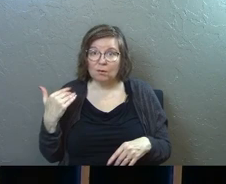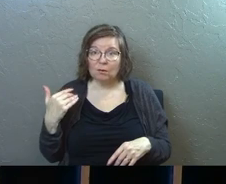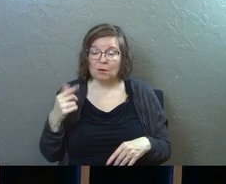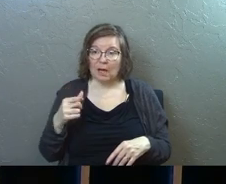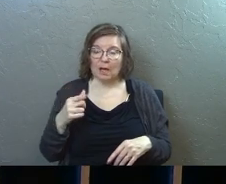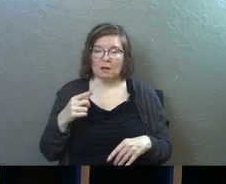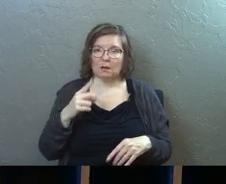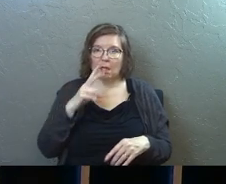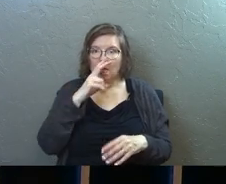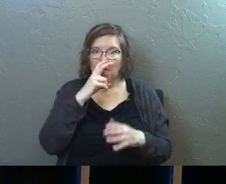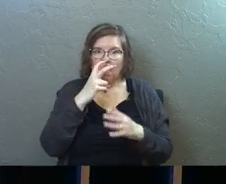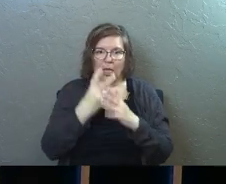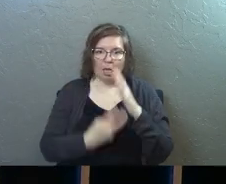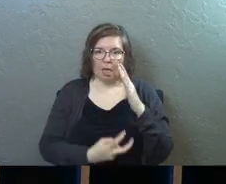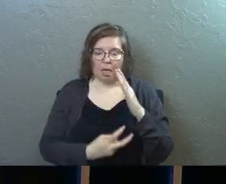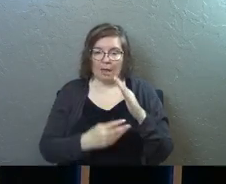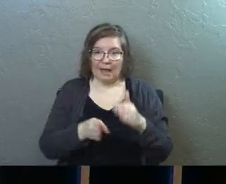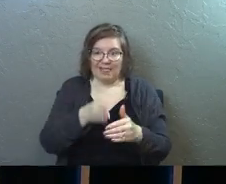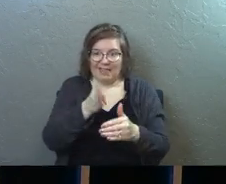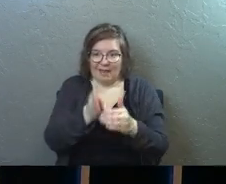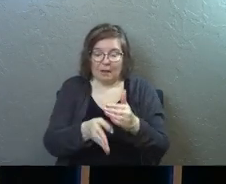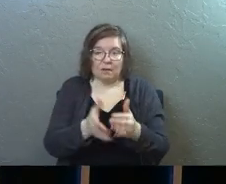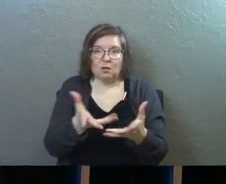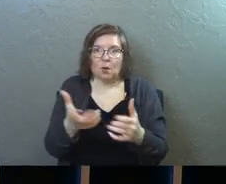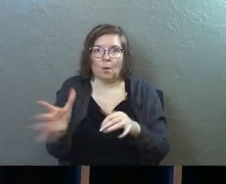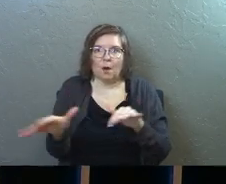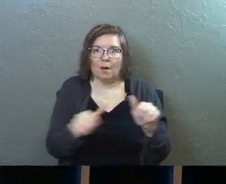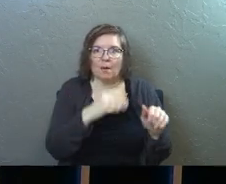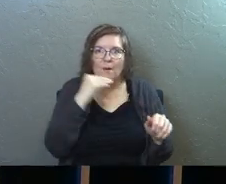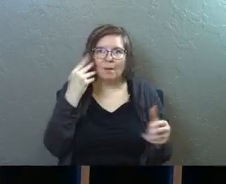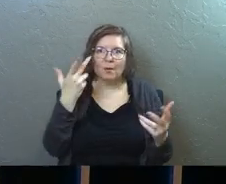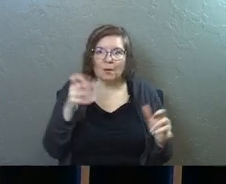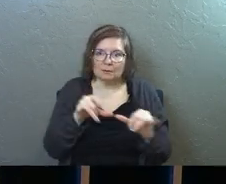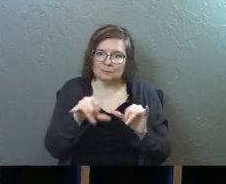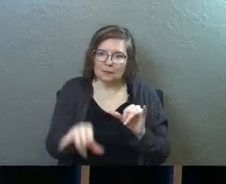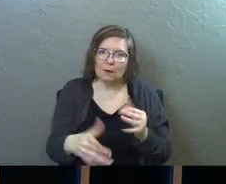And you get so fired up at the end that you don't wanna go home.